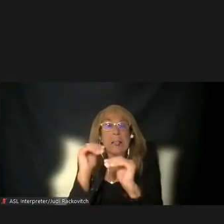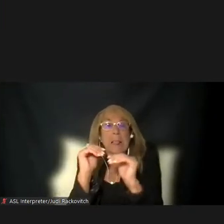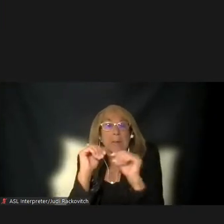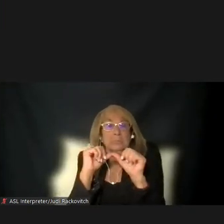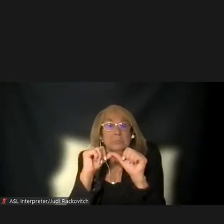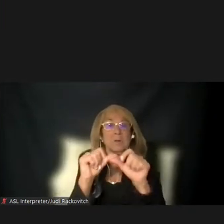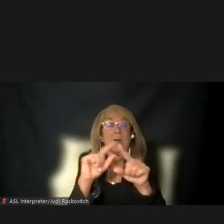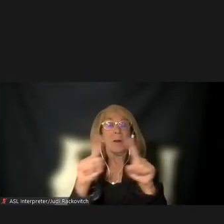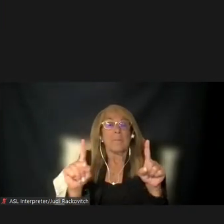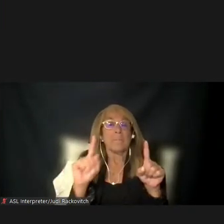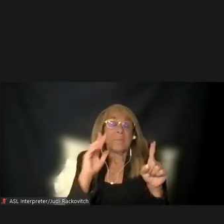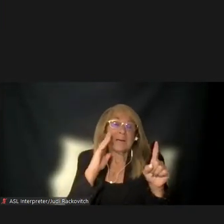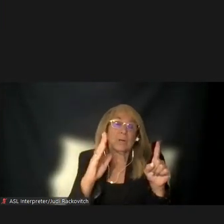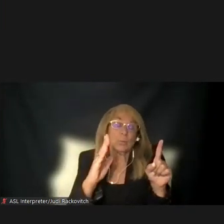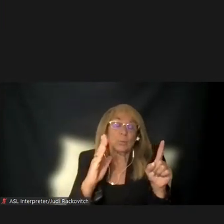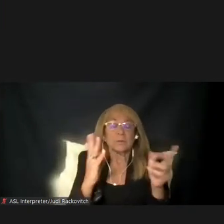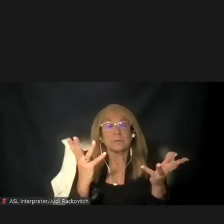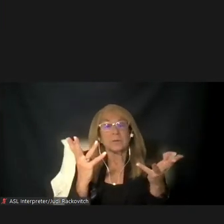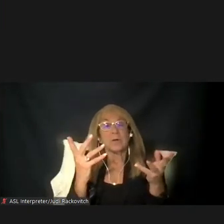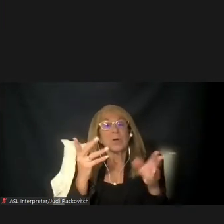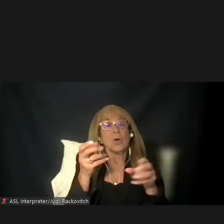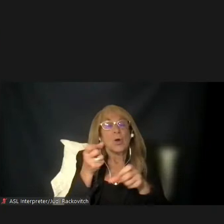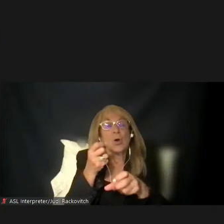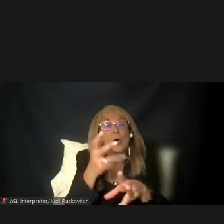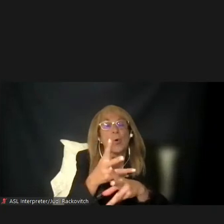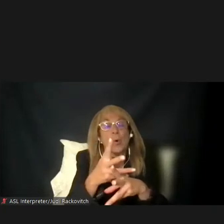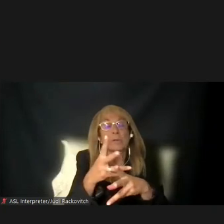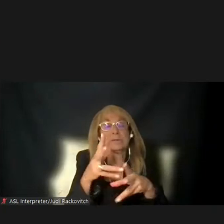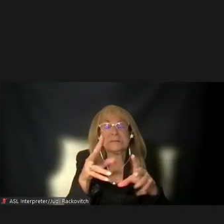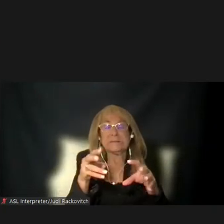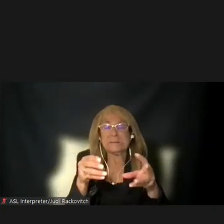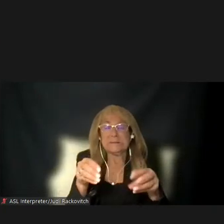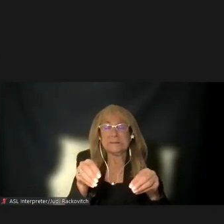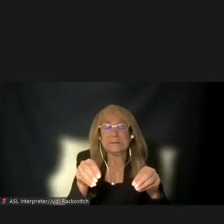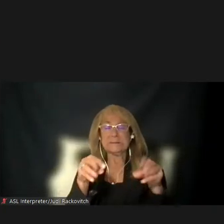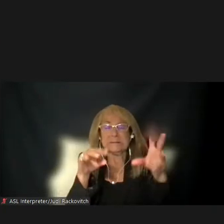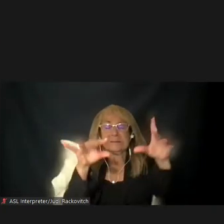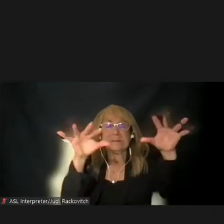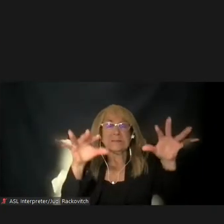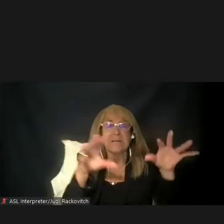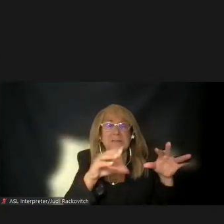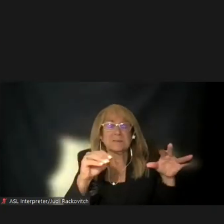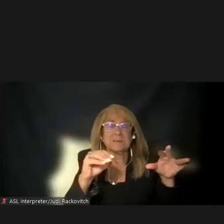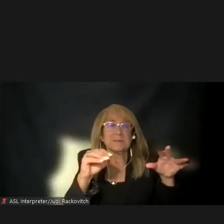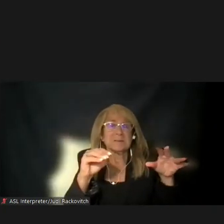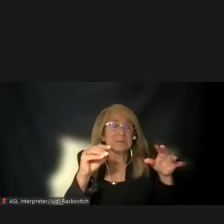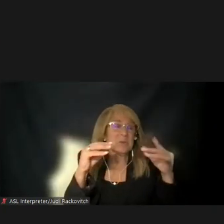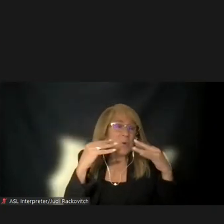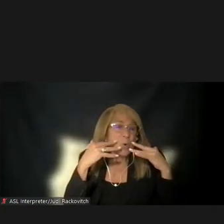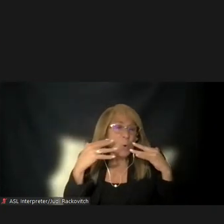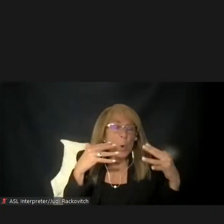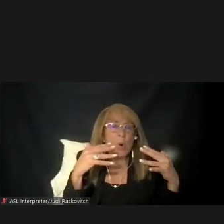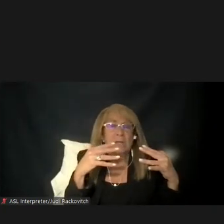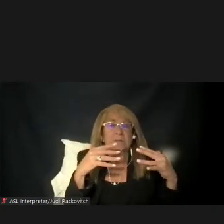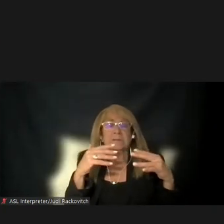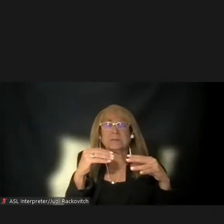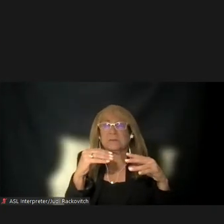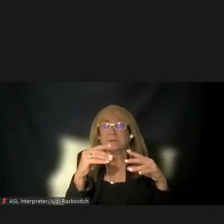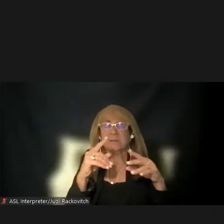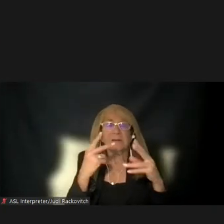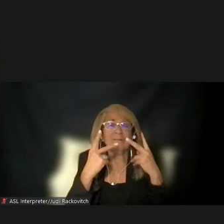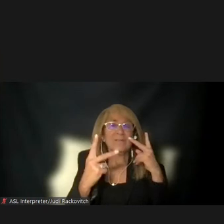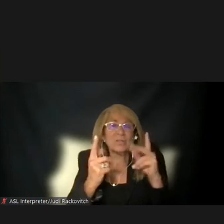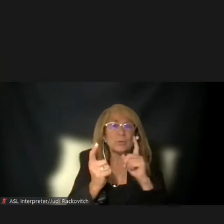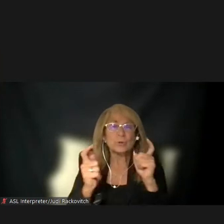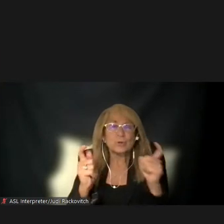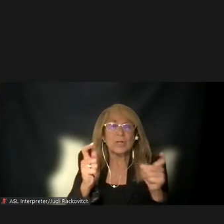temporary truck traffic, dust, and emissions, and noise. These activities will be similar to typical utility work or roadway construction. Visual changes where new